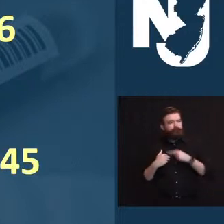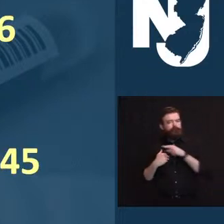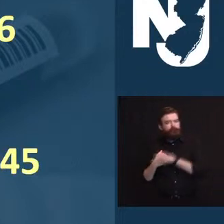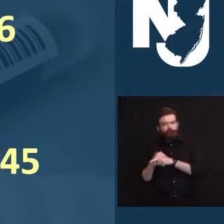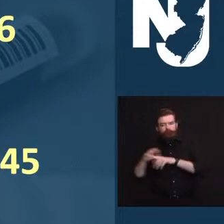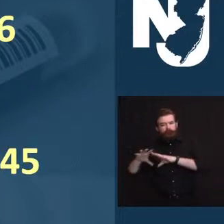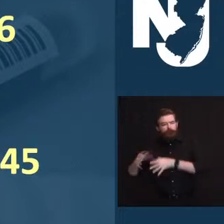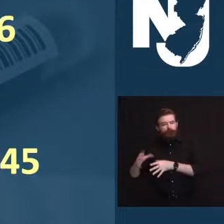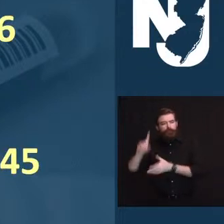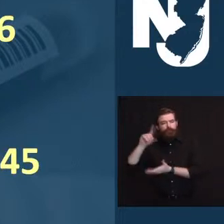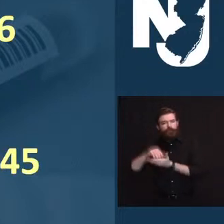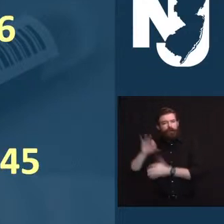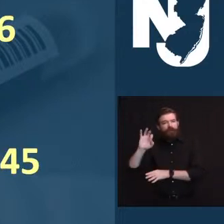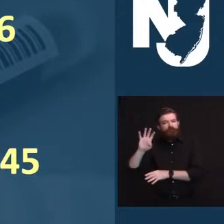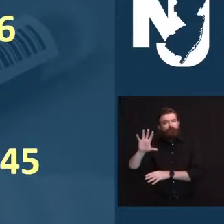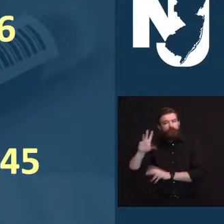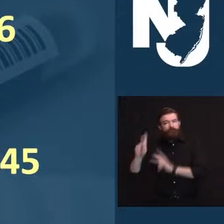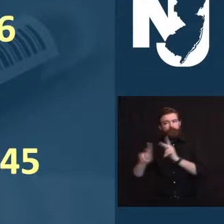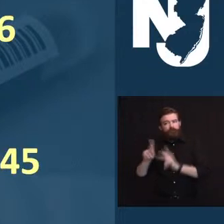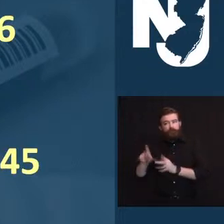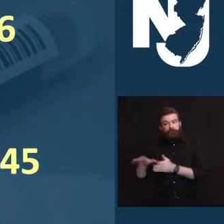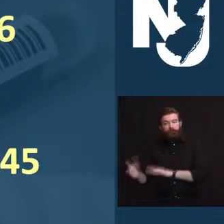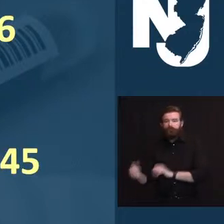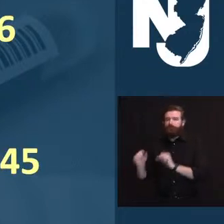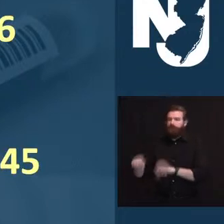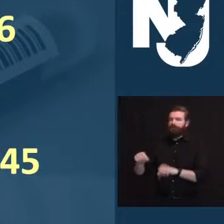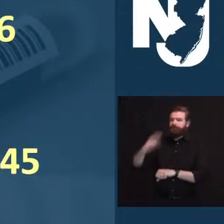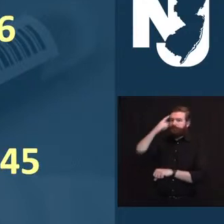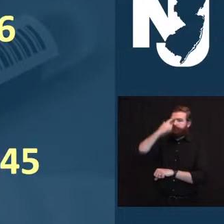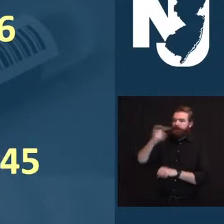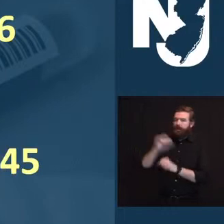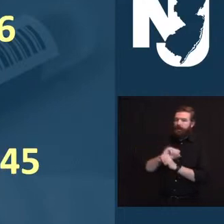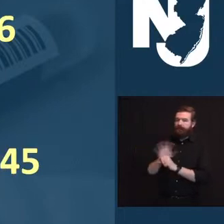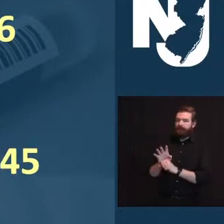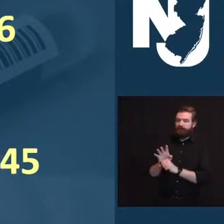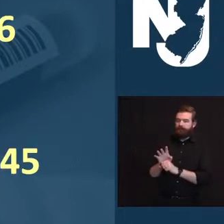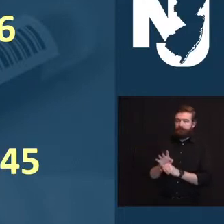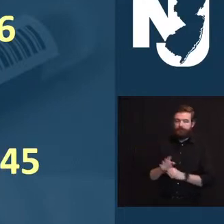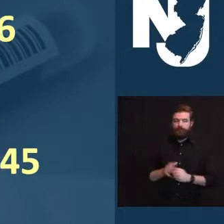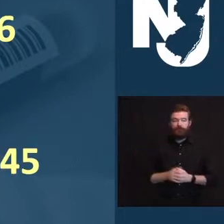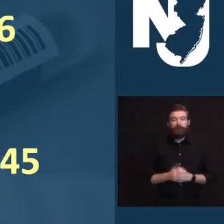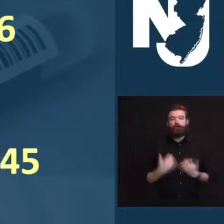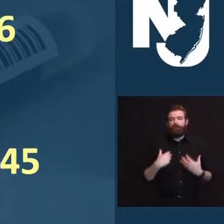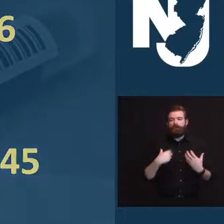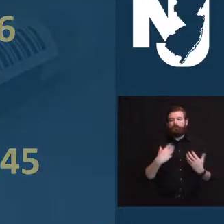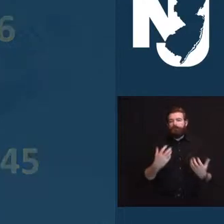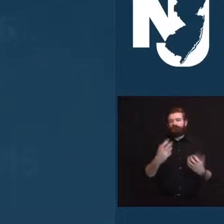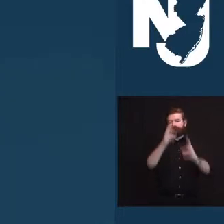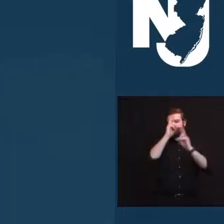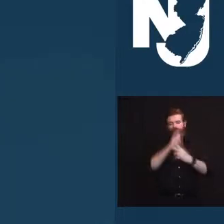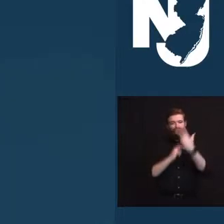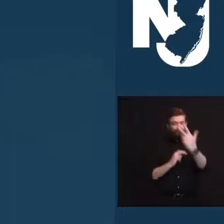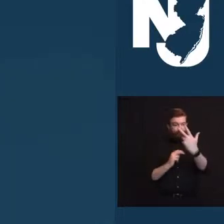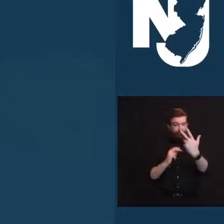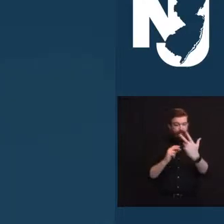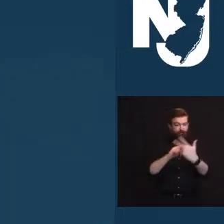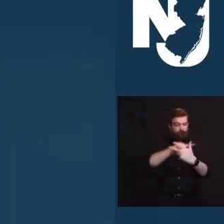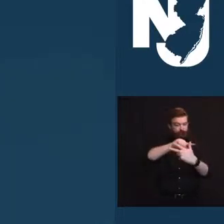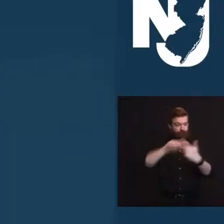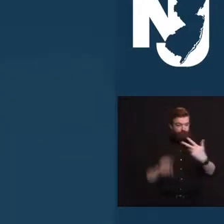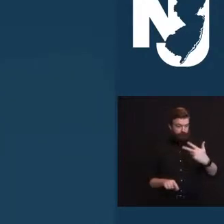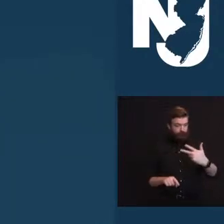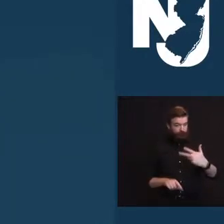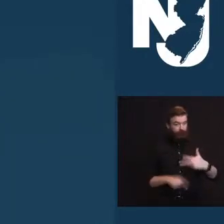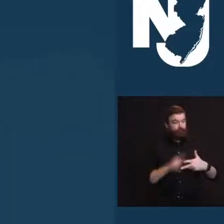So, as we do every day, let's remember a few more of these blessed souls we've lost. We want to start today in Nutley with